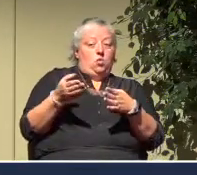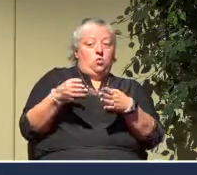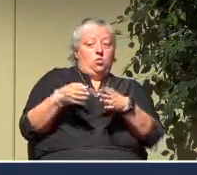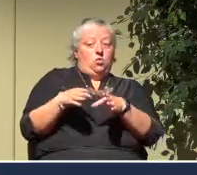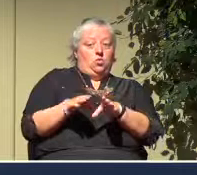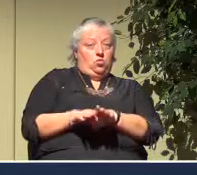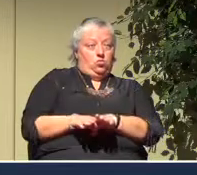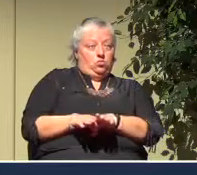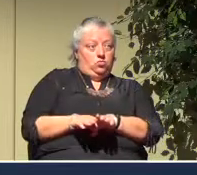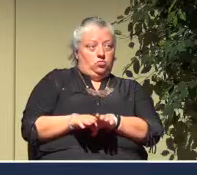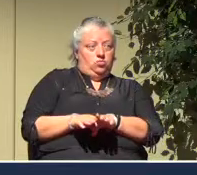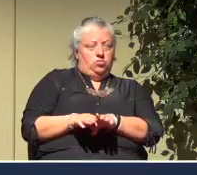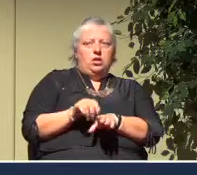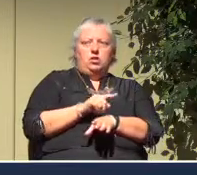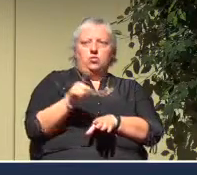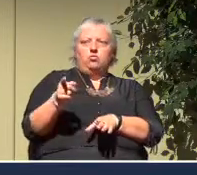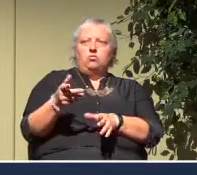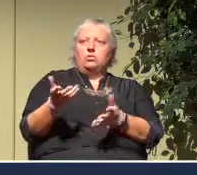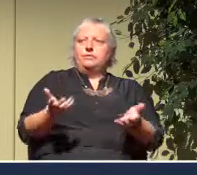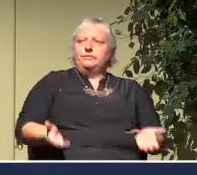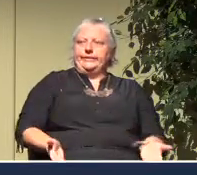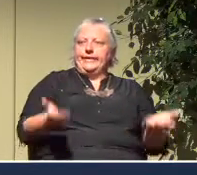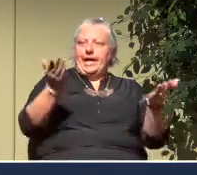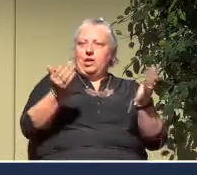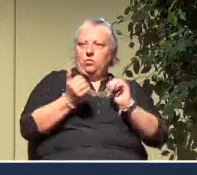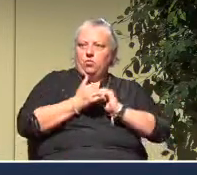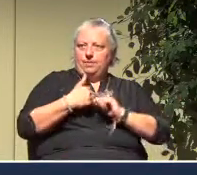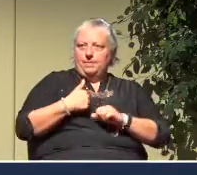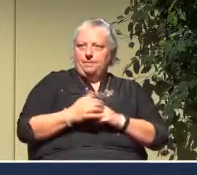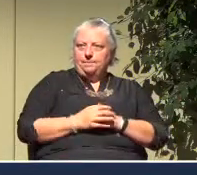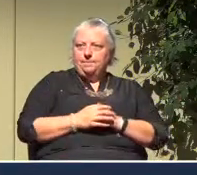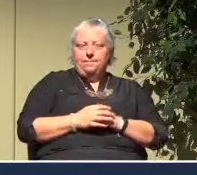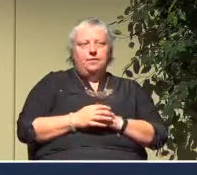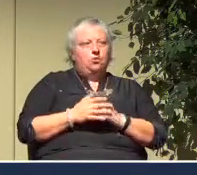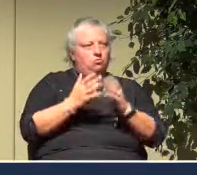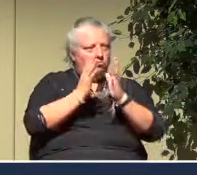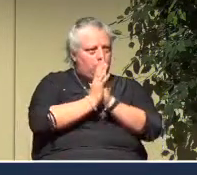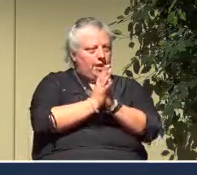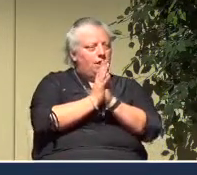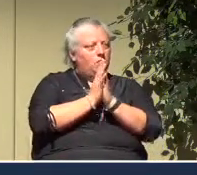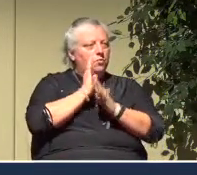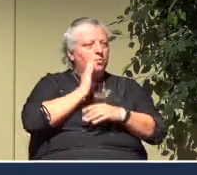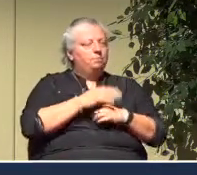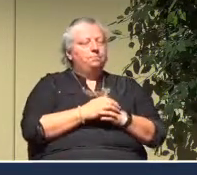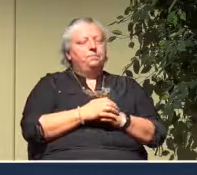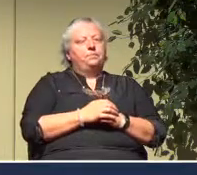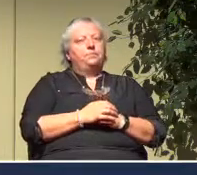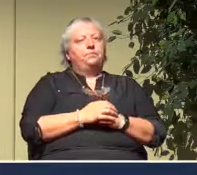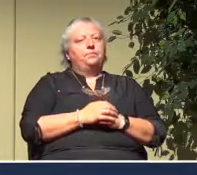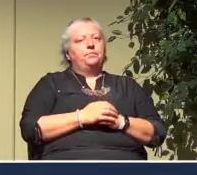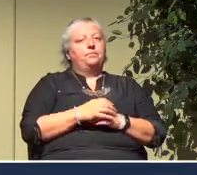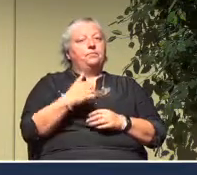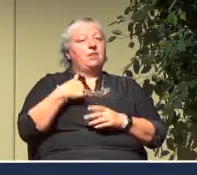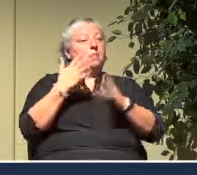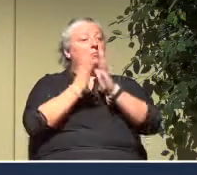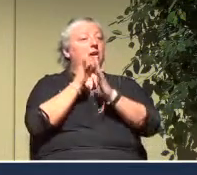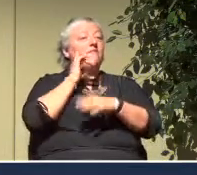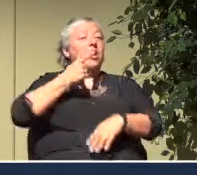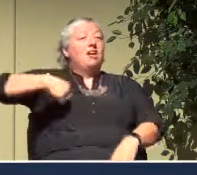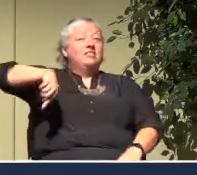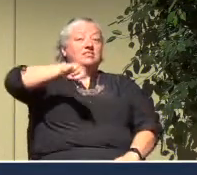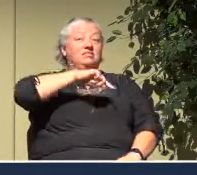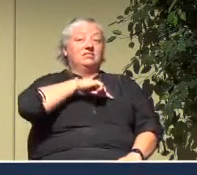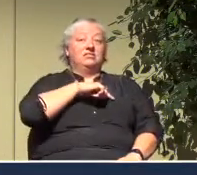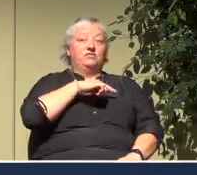And invite you to stand with me while we pray. I pray. For us. For